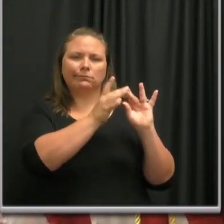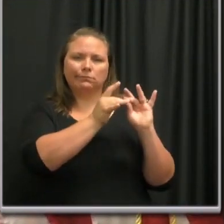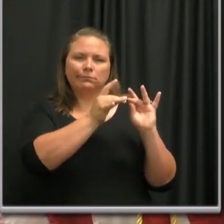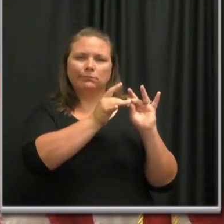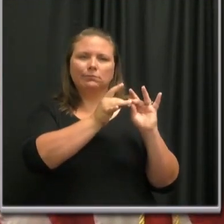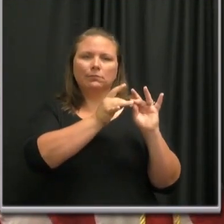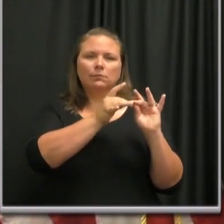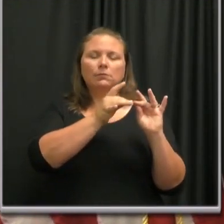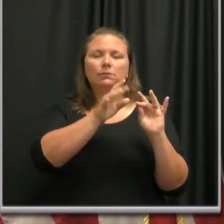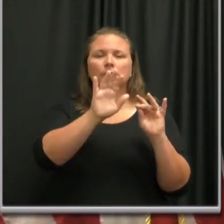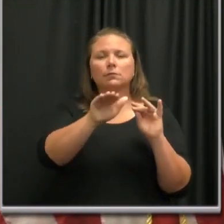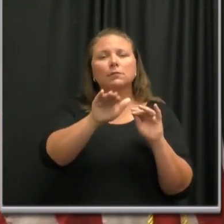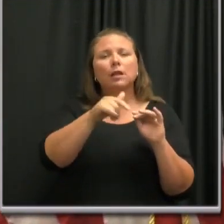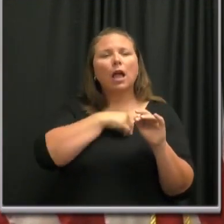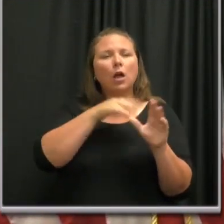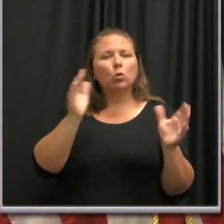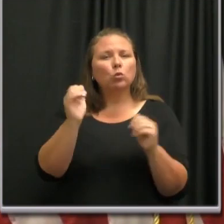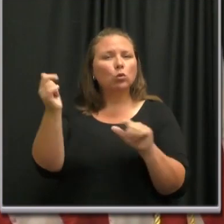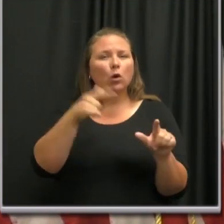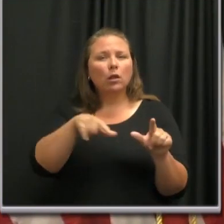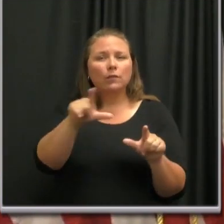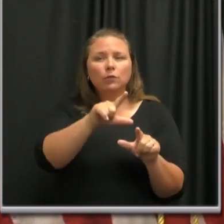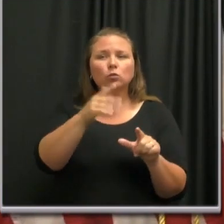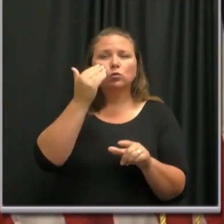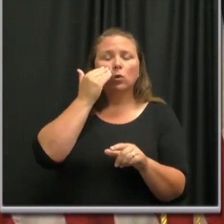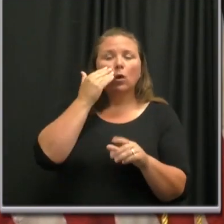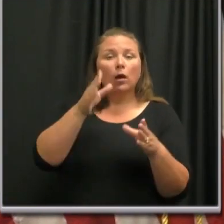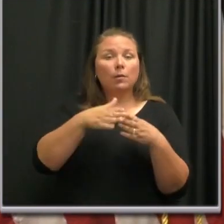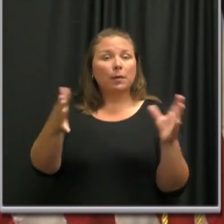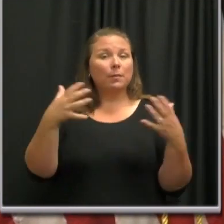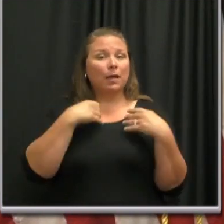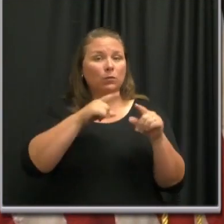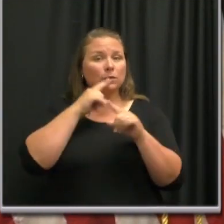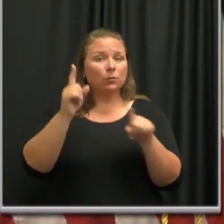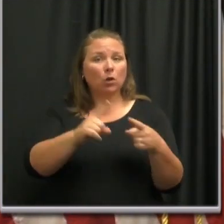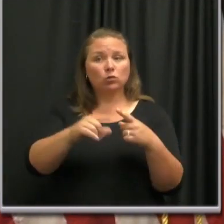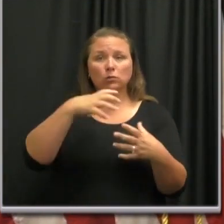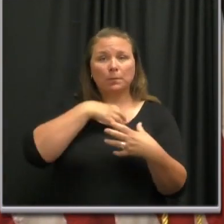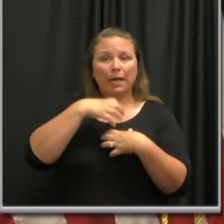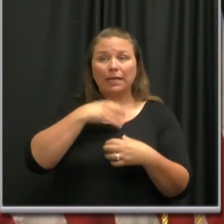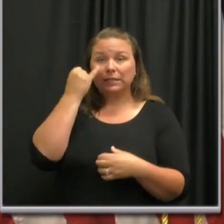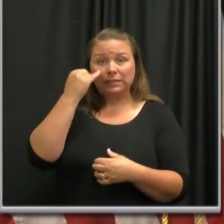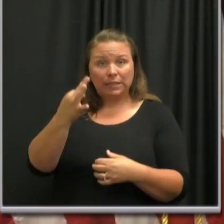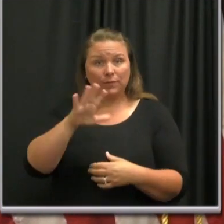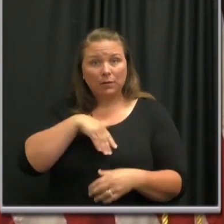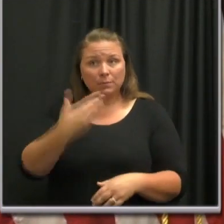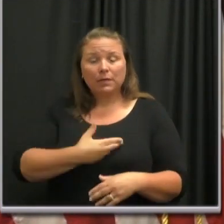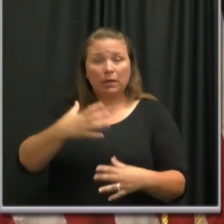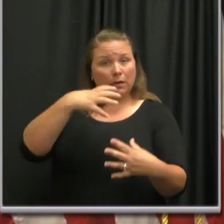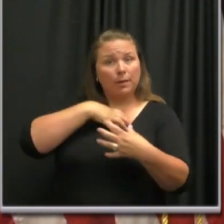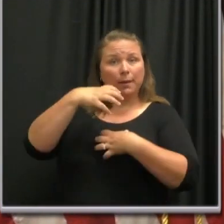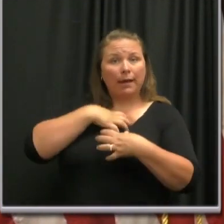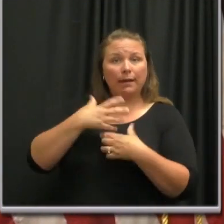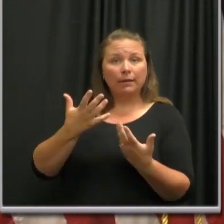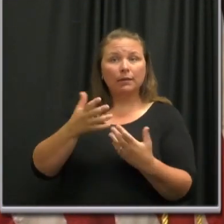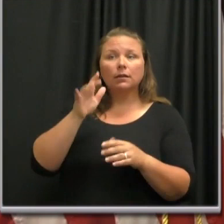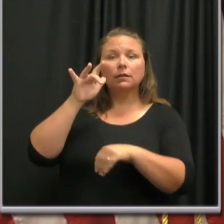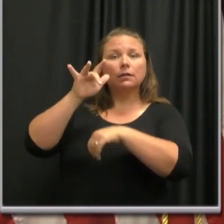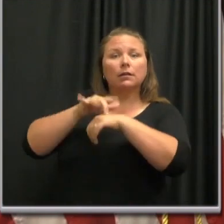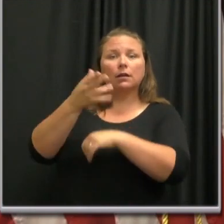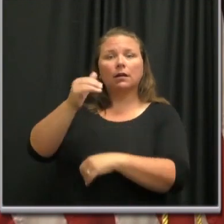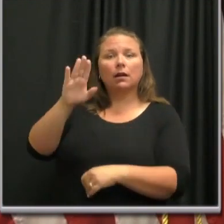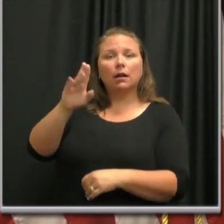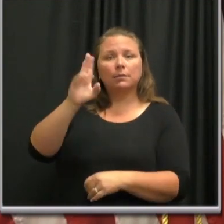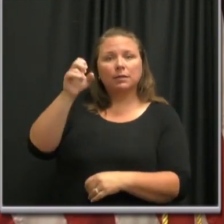public health responds to complaints. Complain. Get on Hub Nashville. If you're concerned